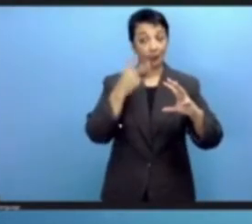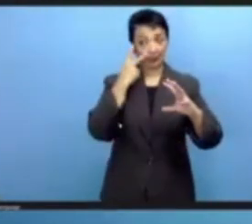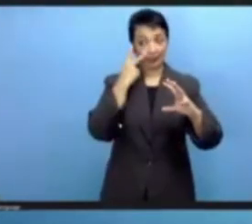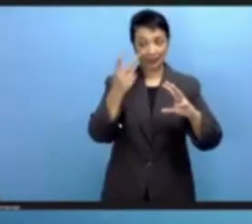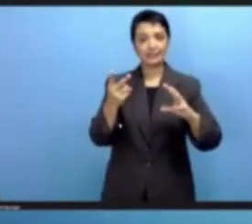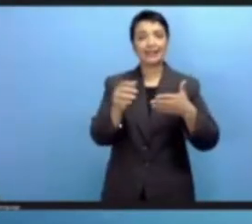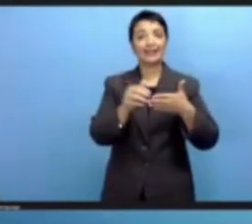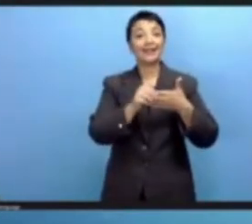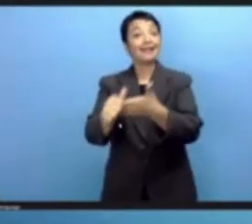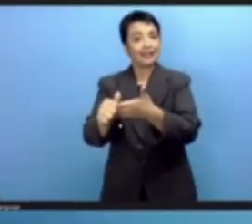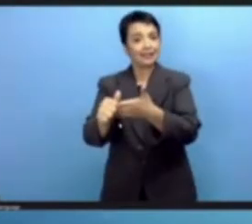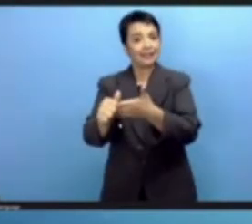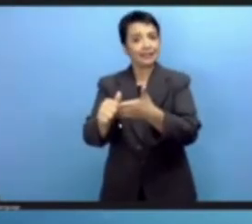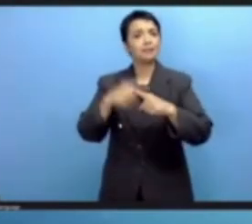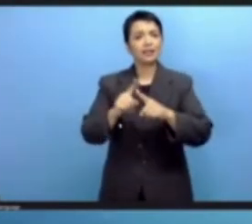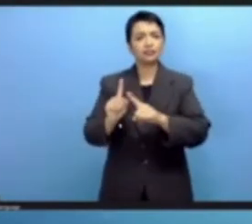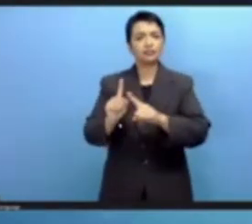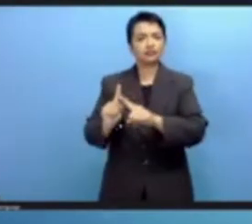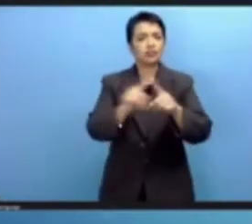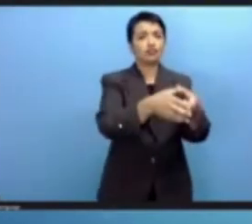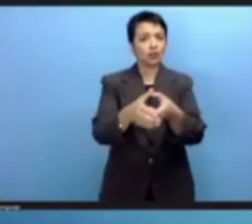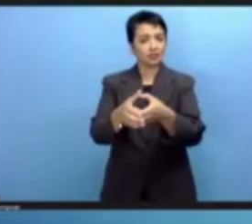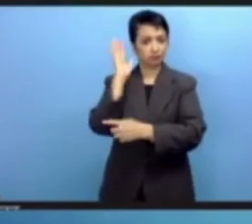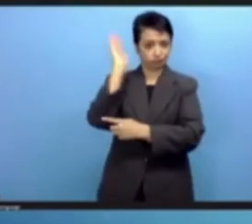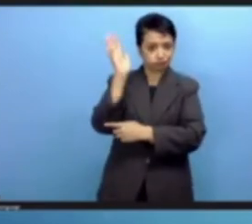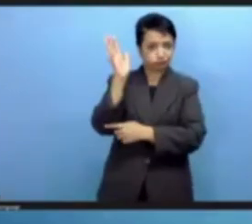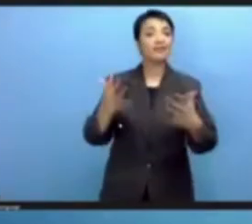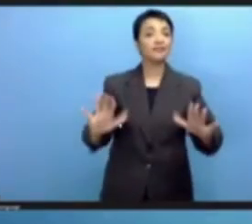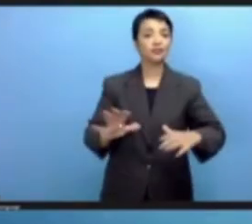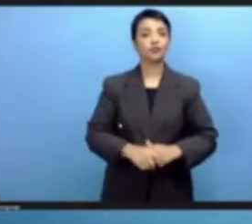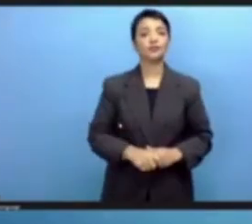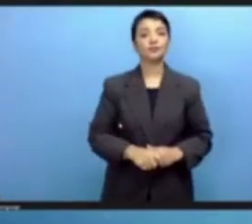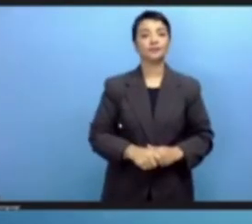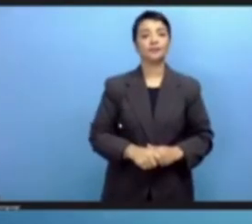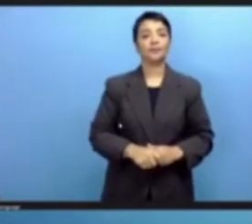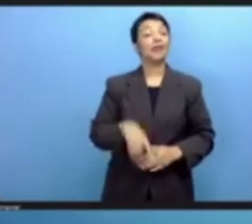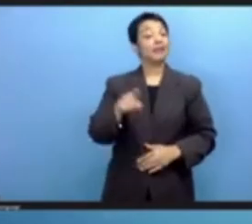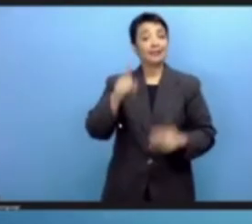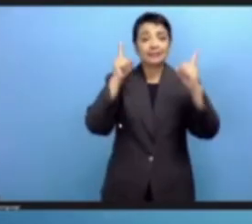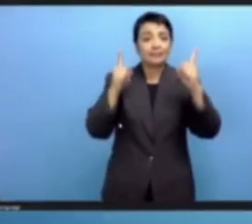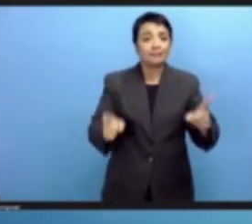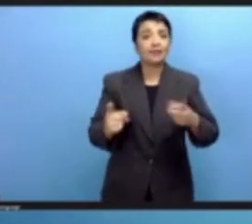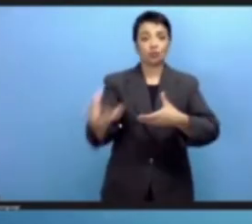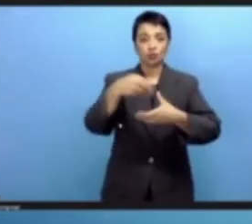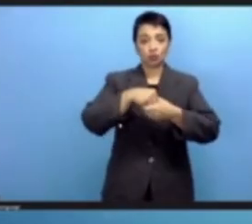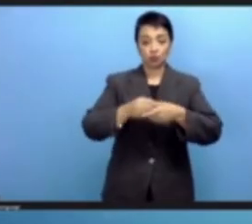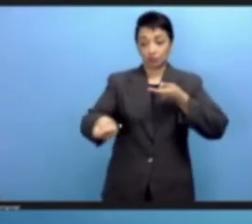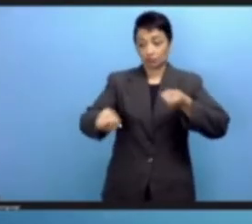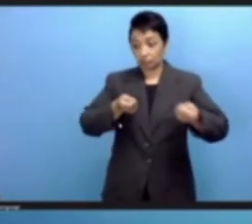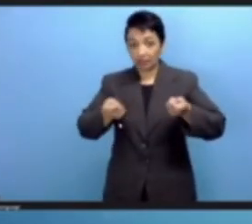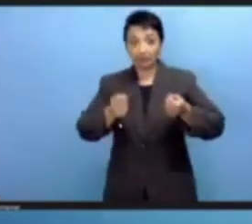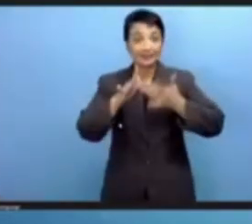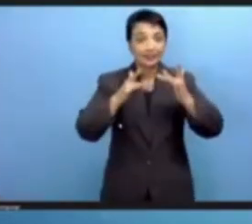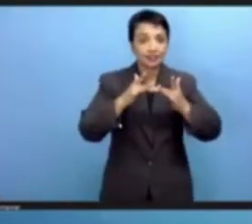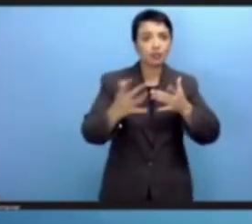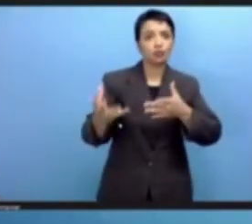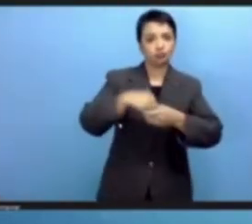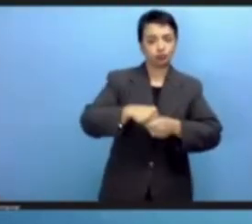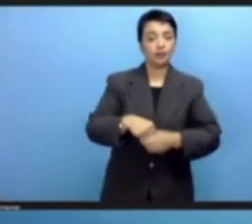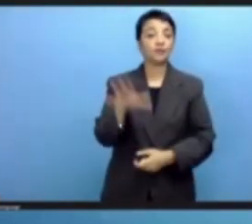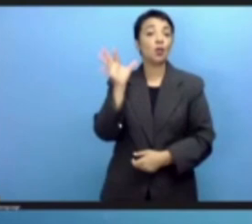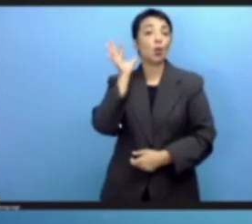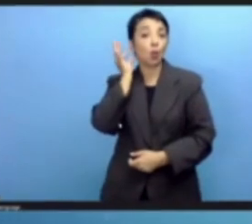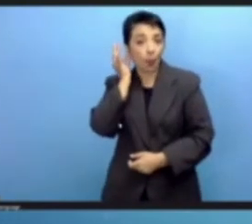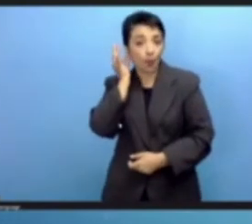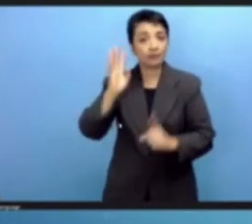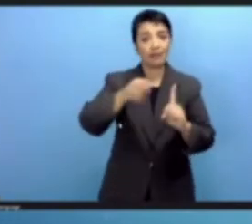have already proved. They should be part of any discussion on internet government. Women and LGBT plus